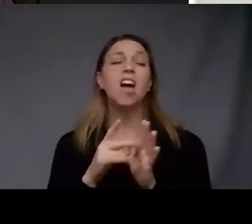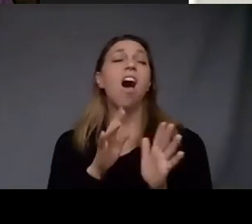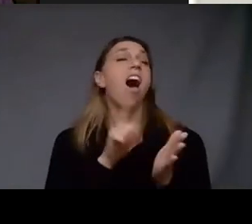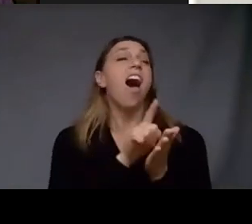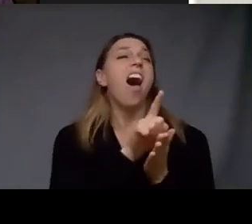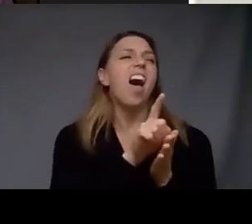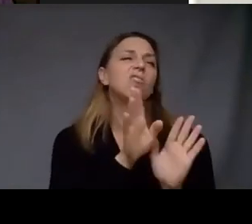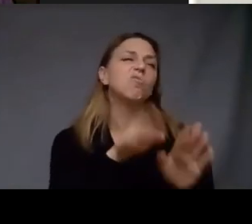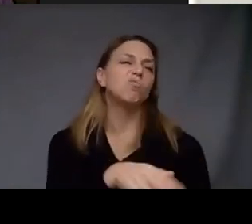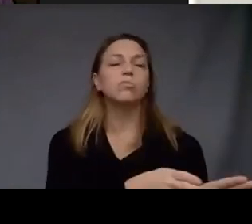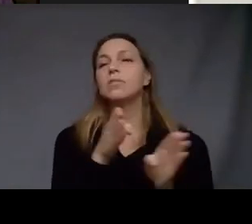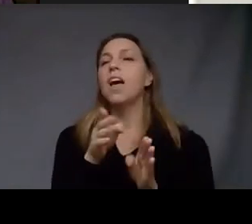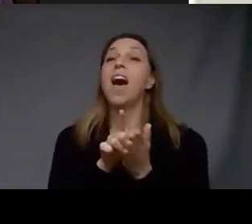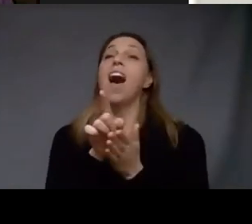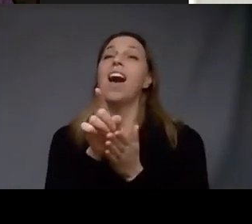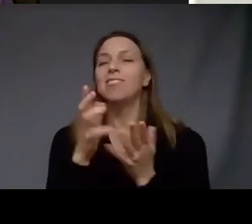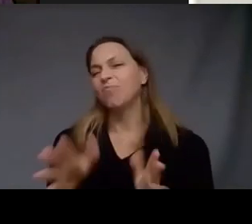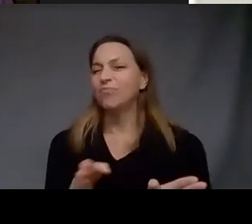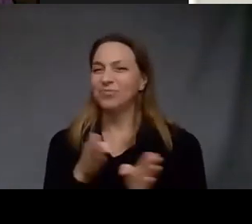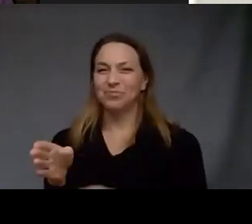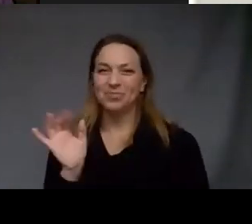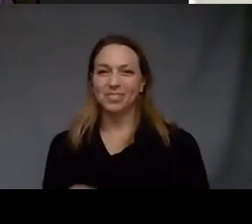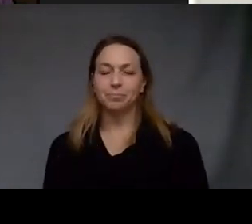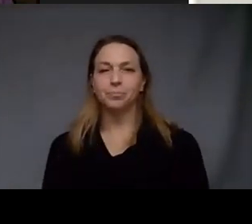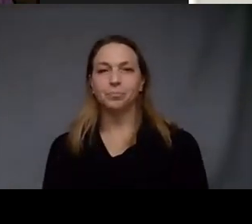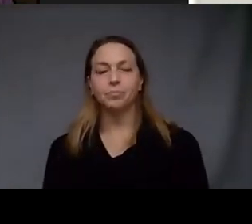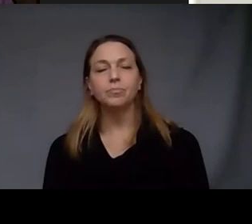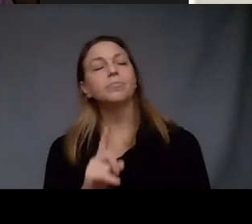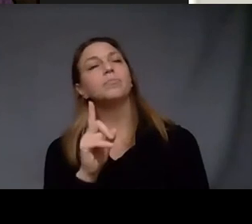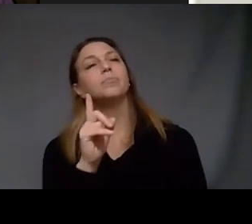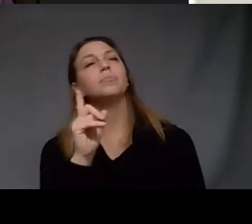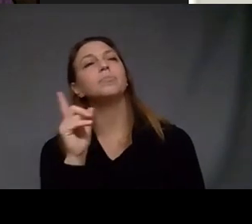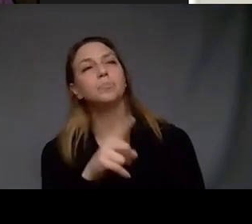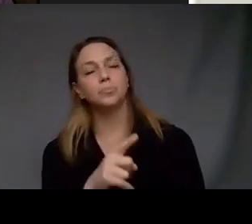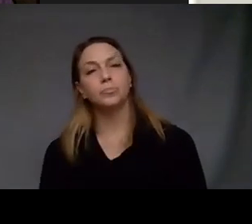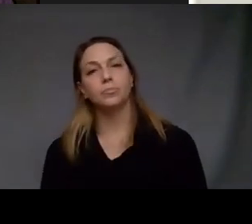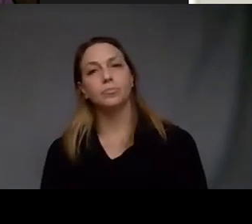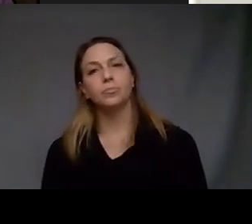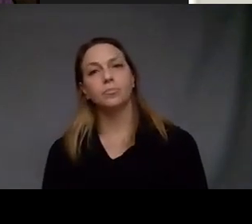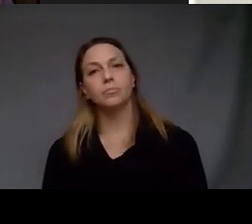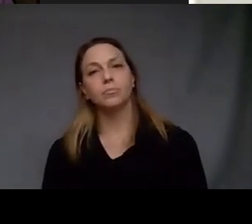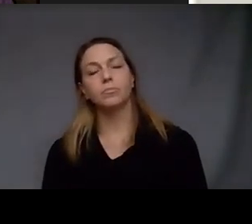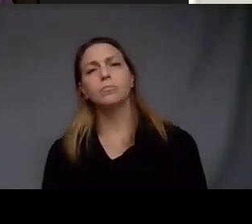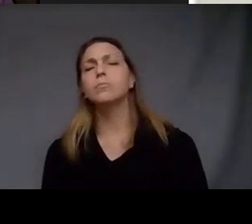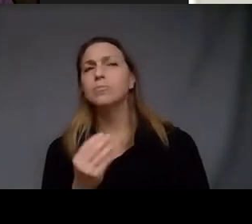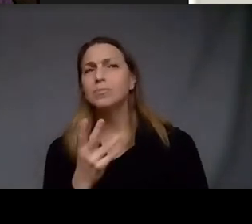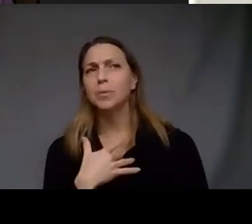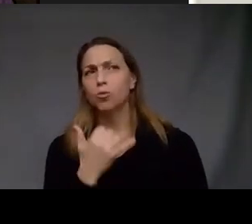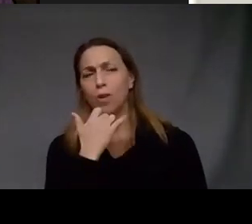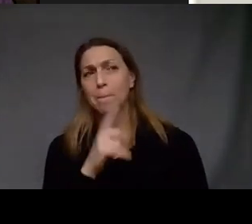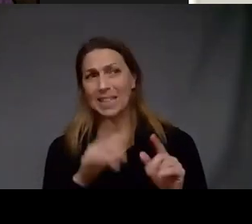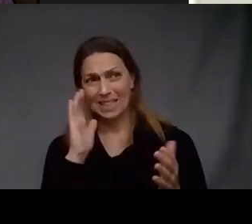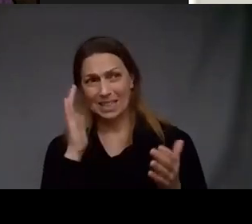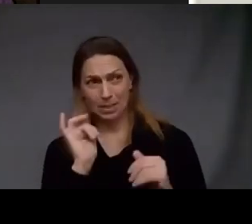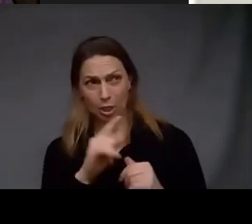thank you that was a great question we have another one correct me if I'm wrong but it seems like you've lived